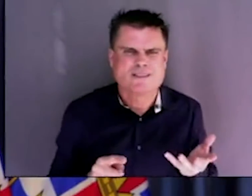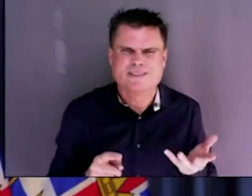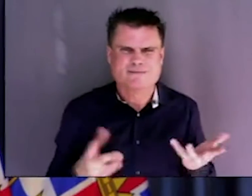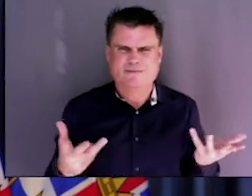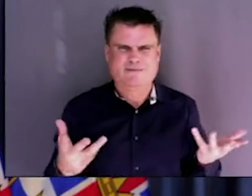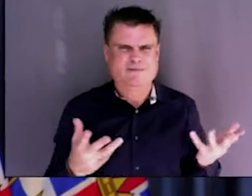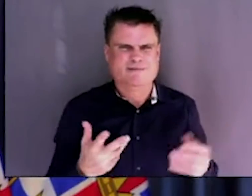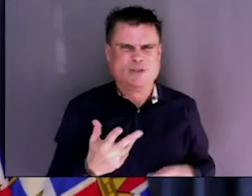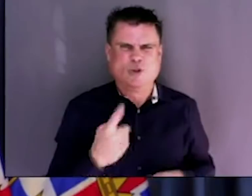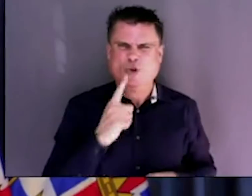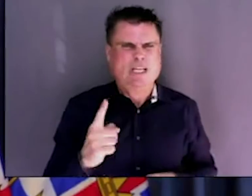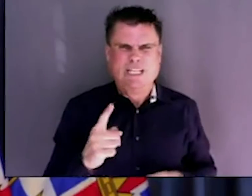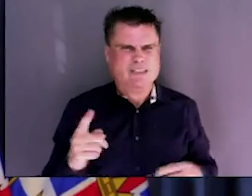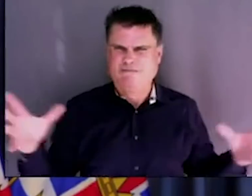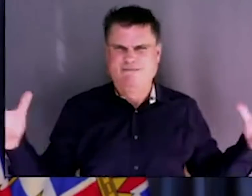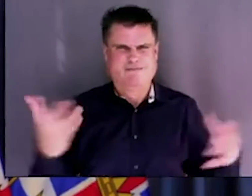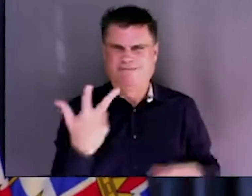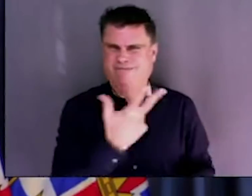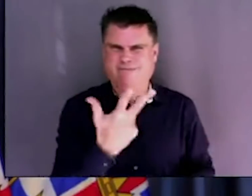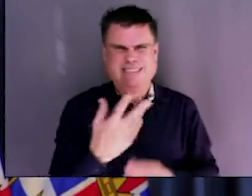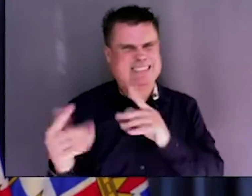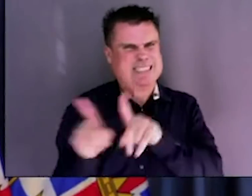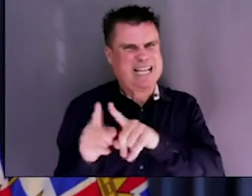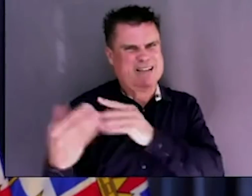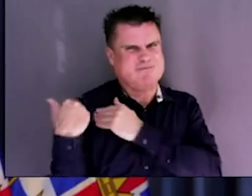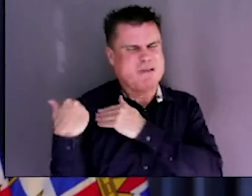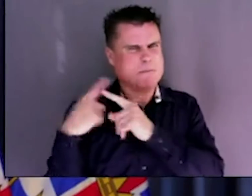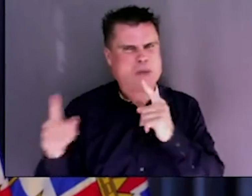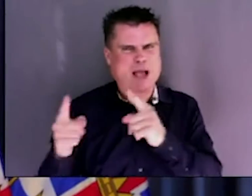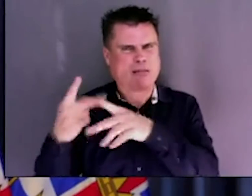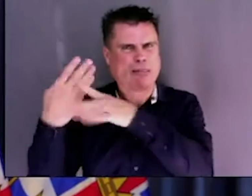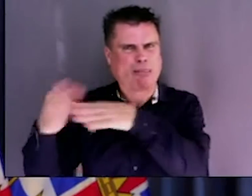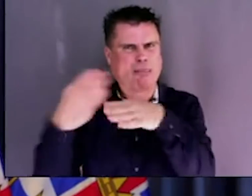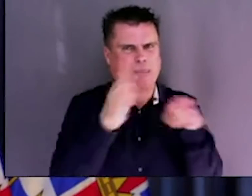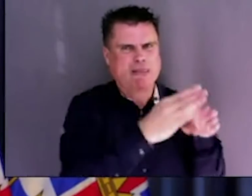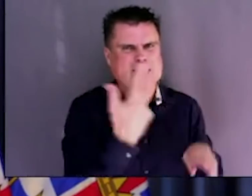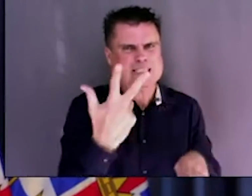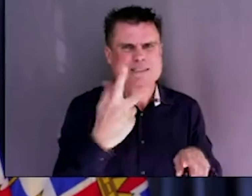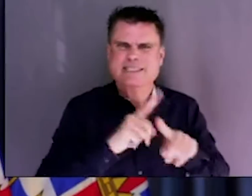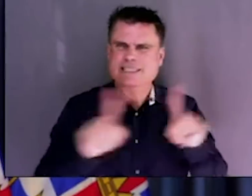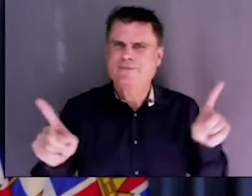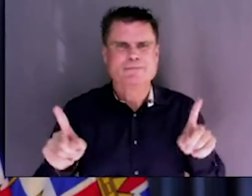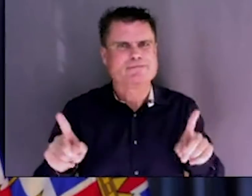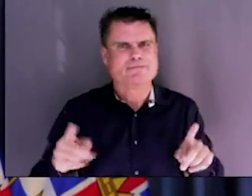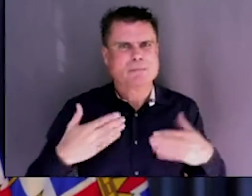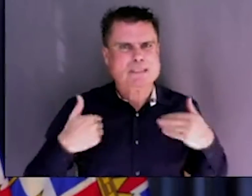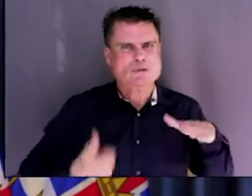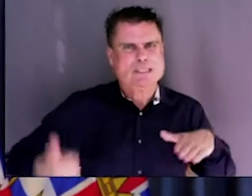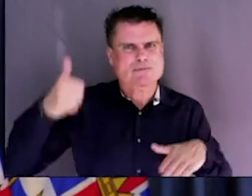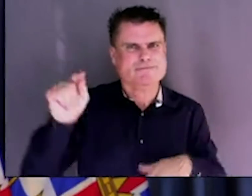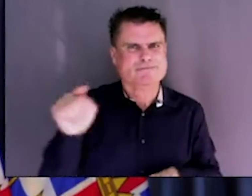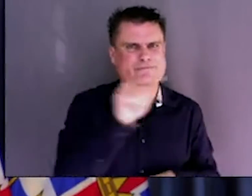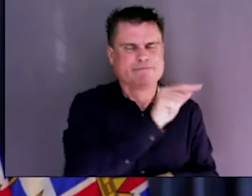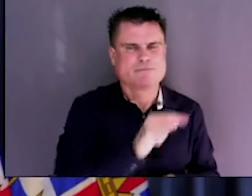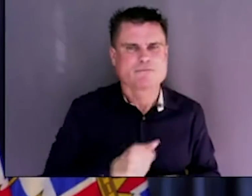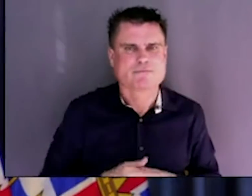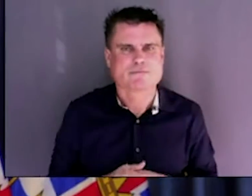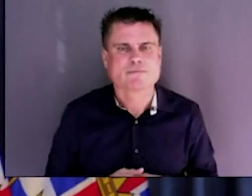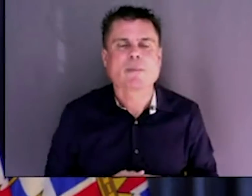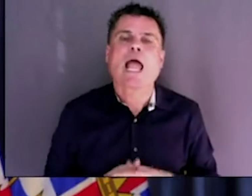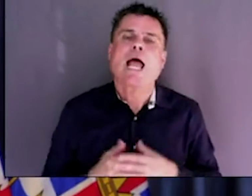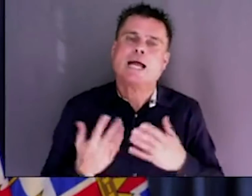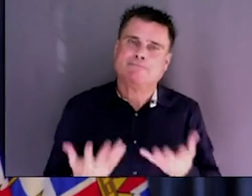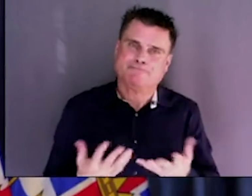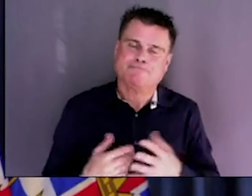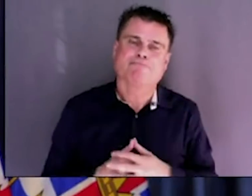Yeah, well, good question. And it was in different places last time as well. Minister Robinson was responsible for municipal affairs,